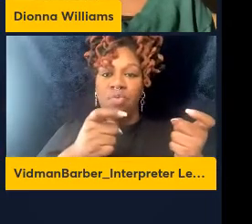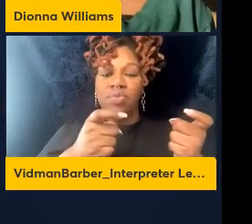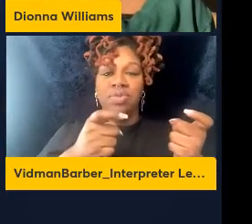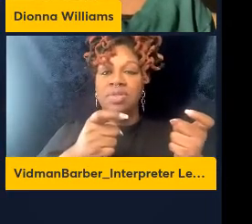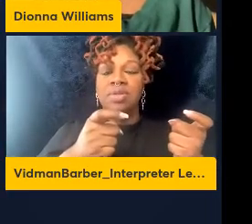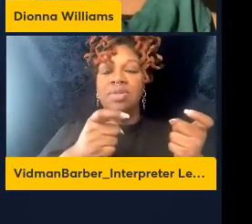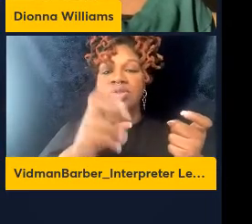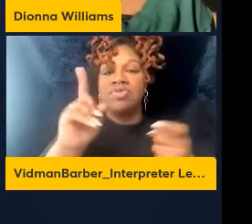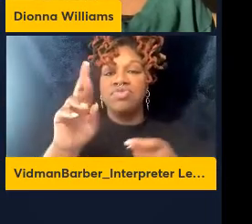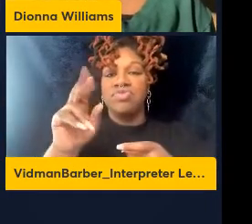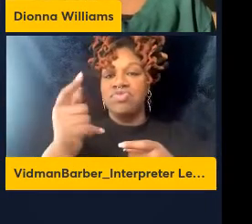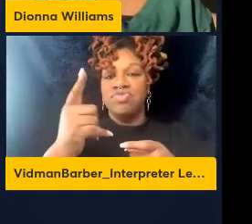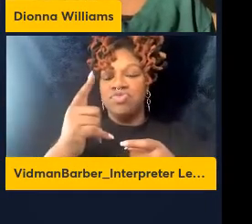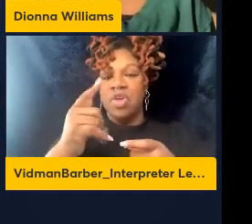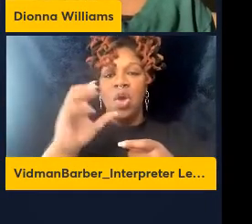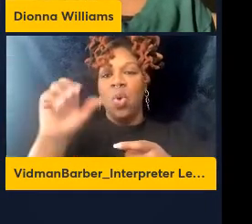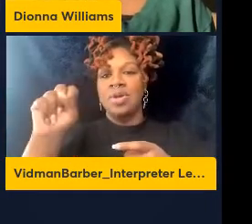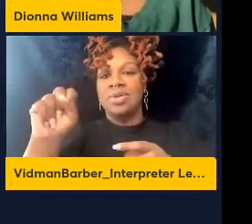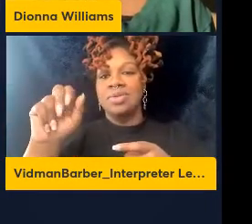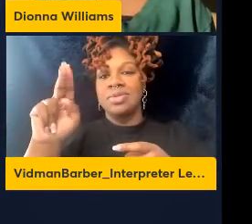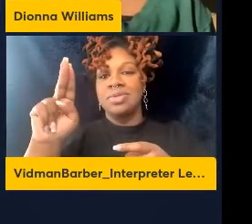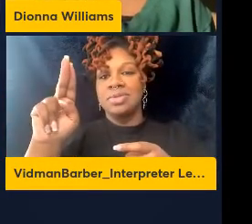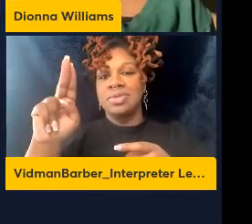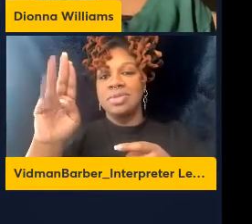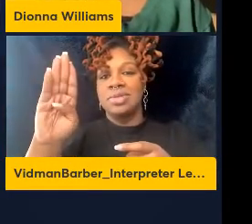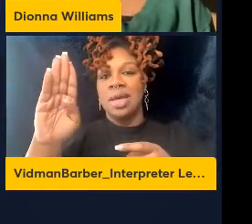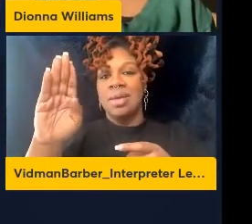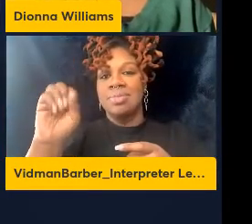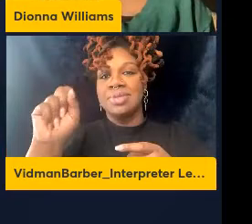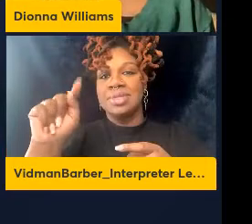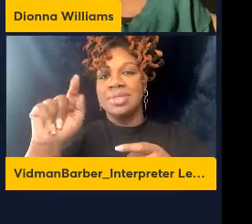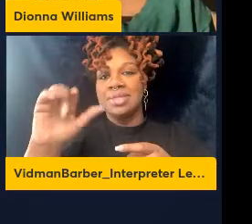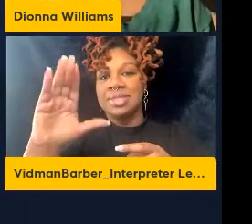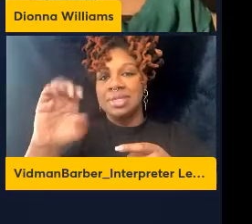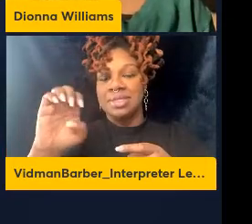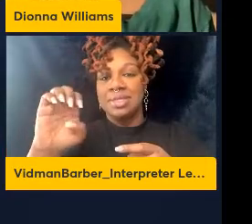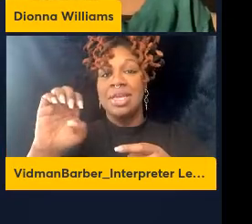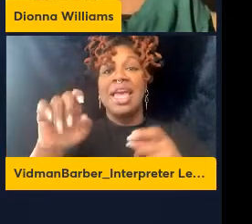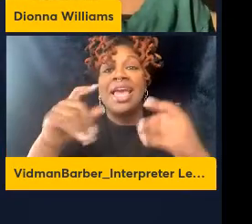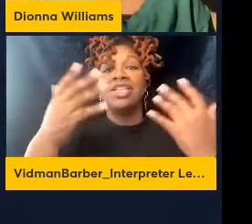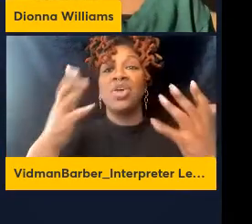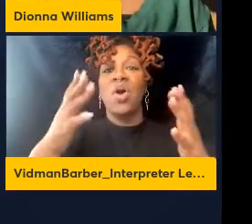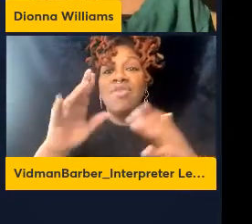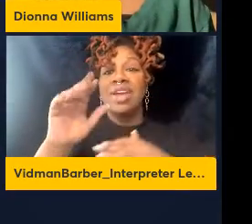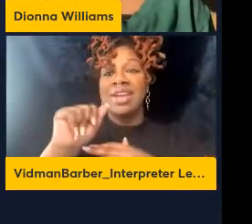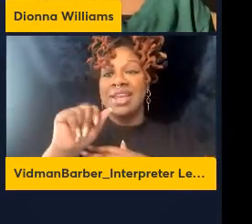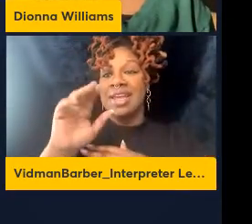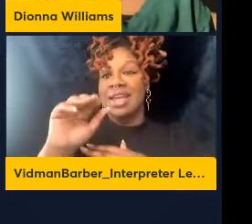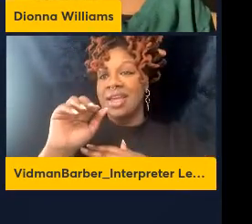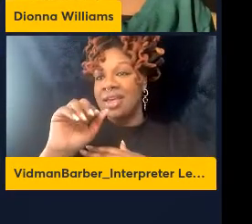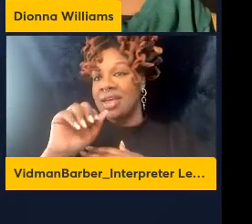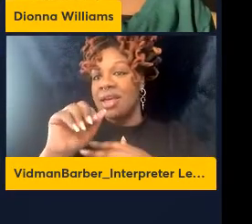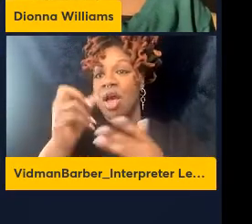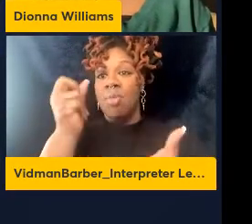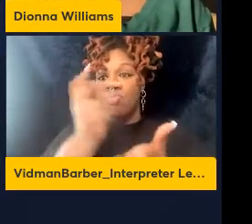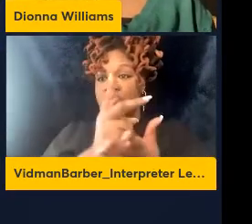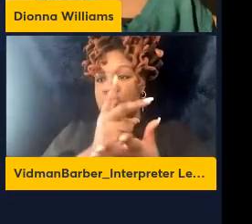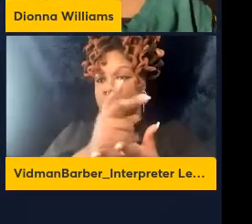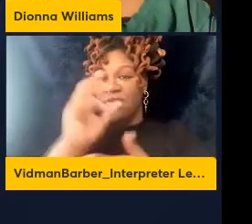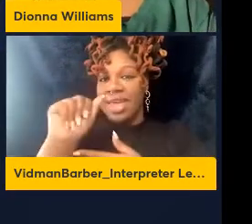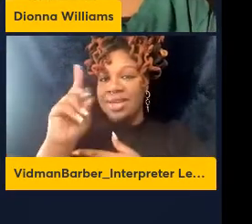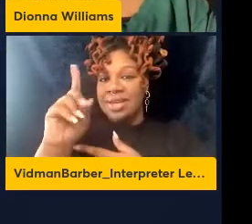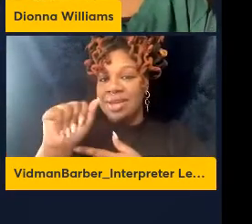Additionally, there's already an FDA-approved CBD drug in clinical use that's used to treat epilepsy.